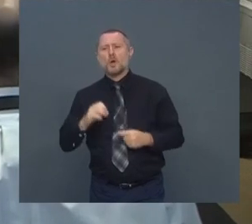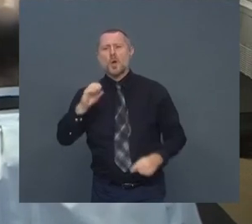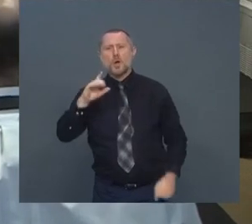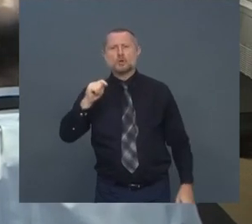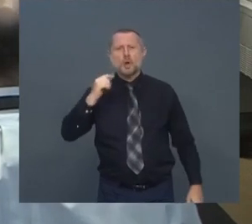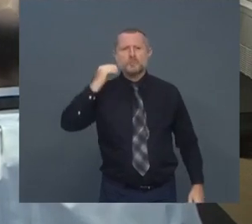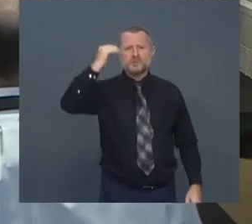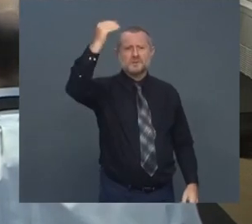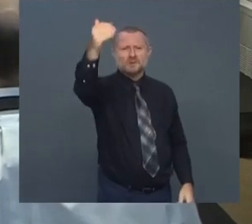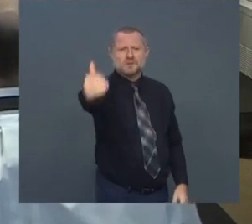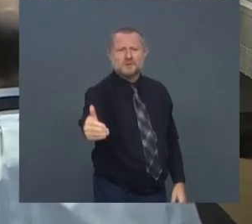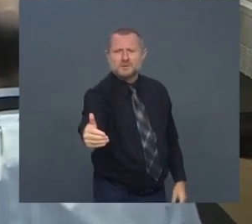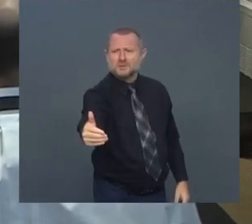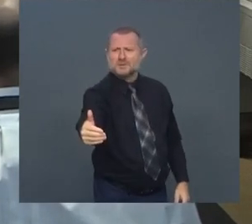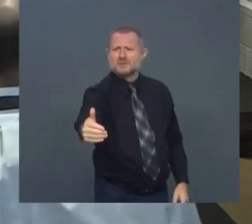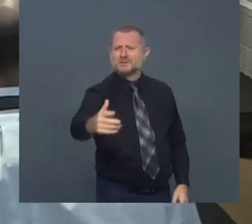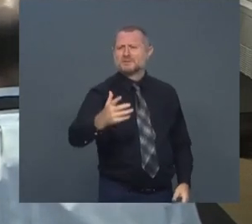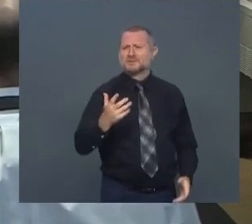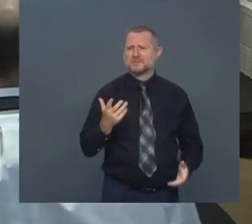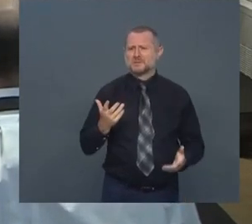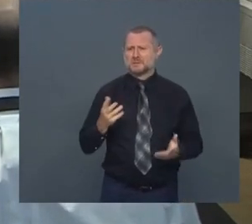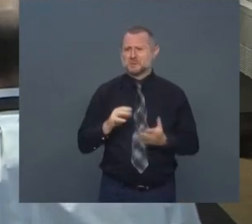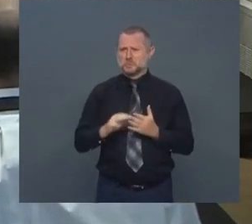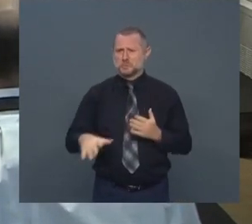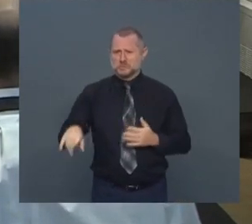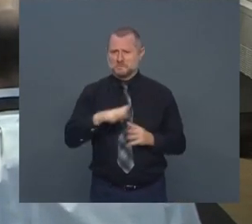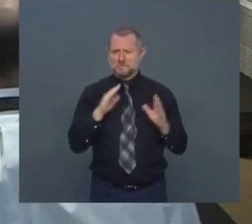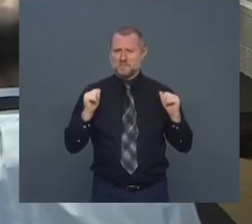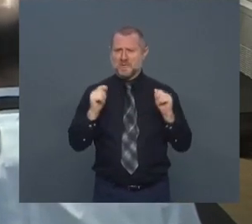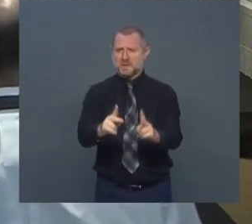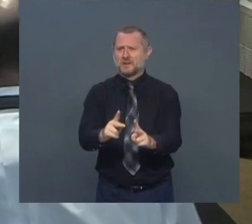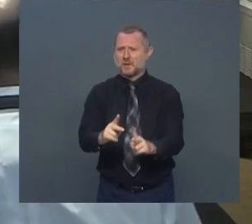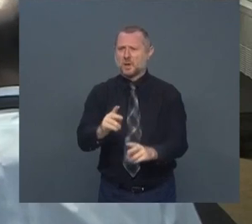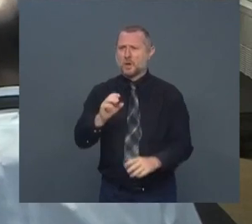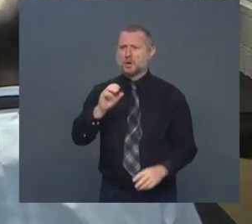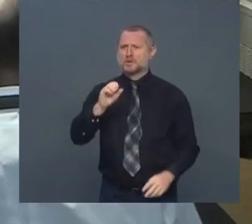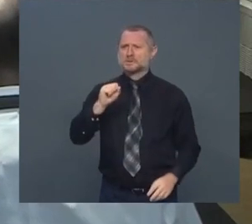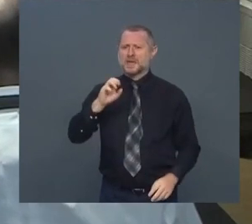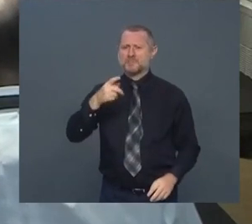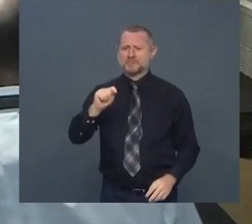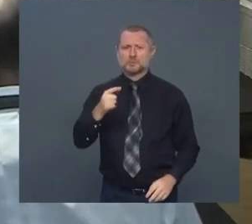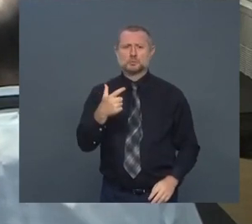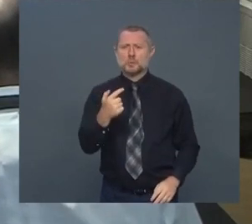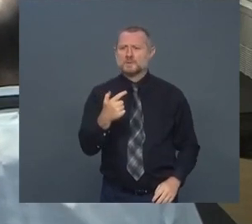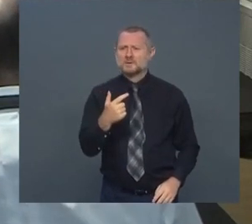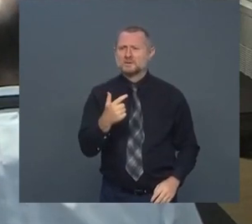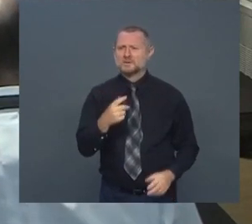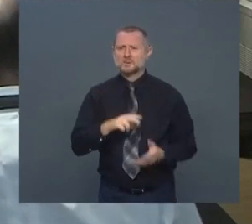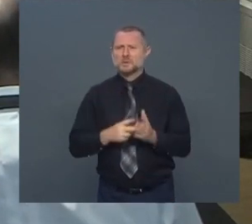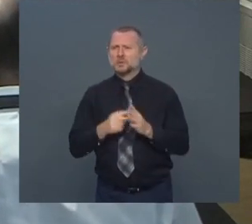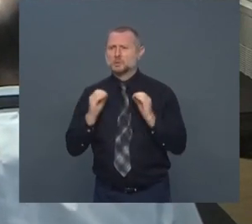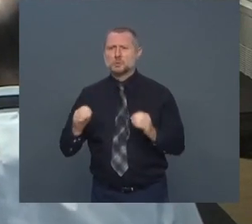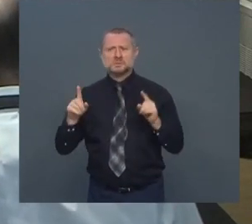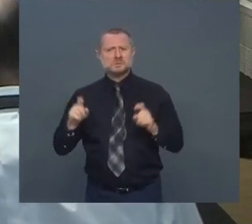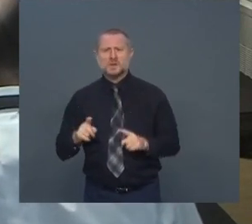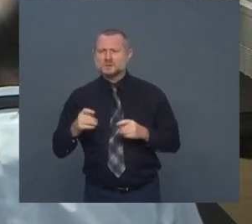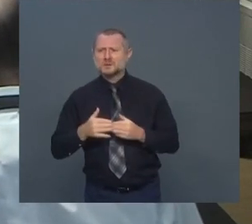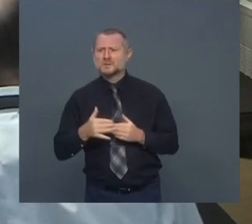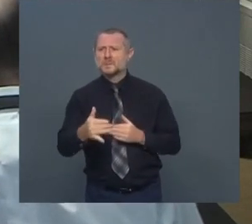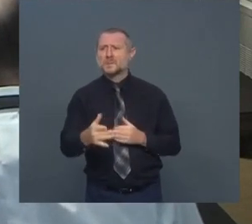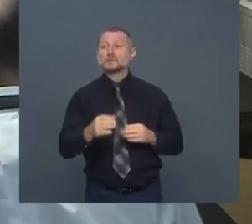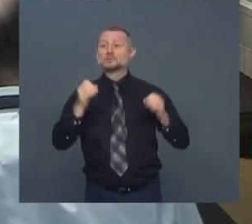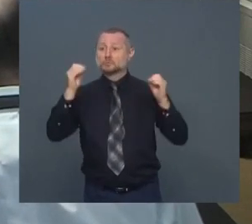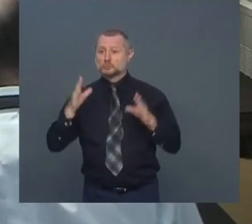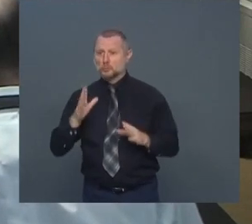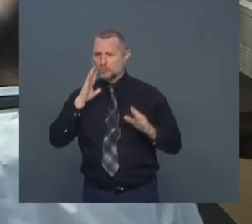learning on September 21st none of them will have been required to get tests neither do the teachers who went back starting today